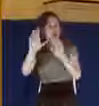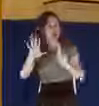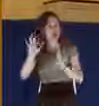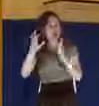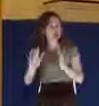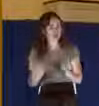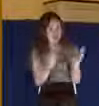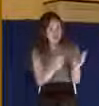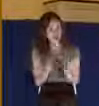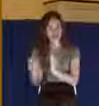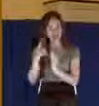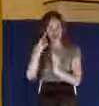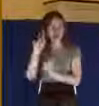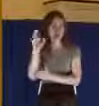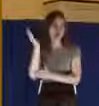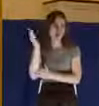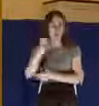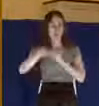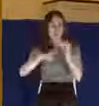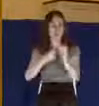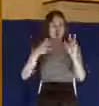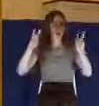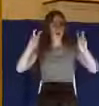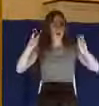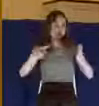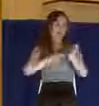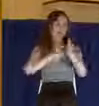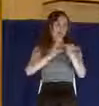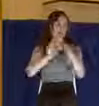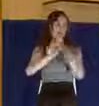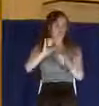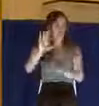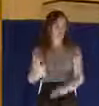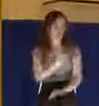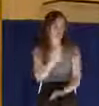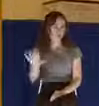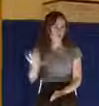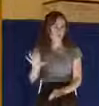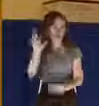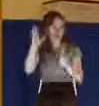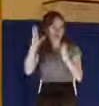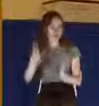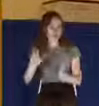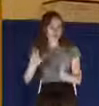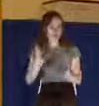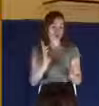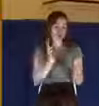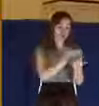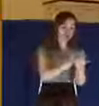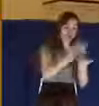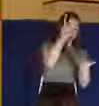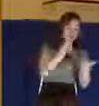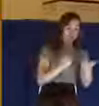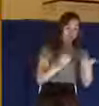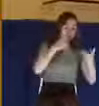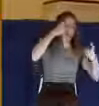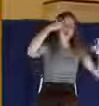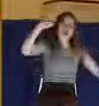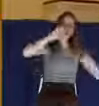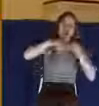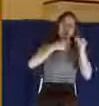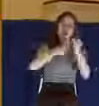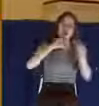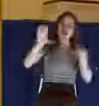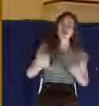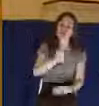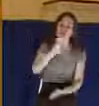on the meaning of the cross, and when he went to bed that night, he dreamed about the cross. He saw the nails